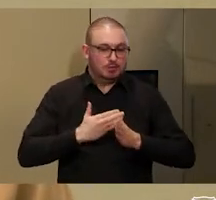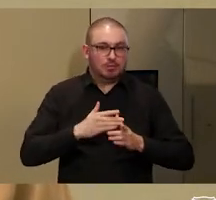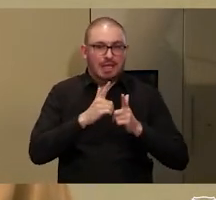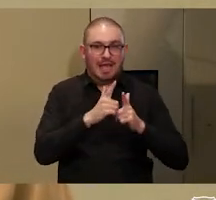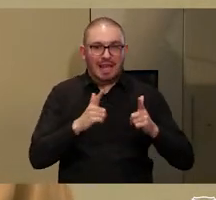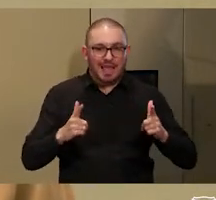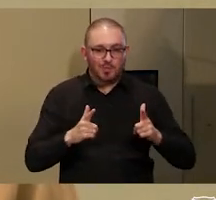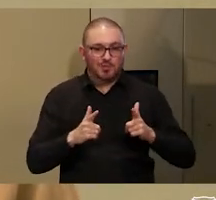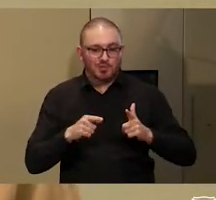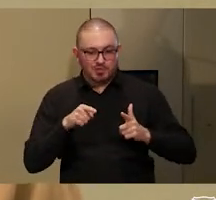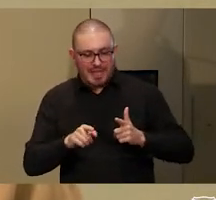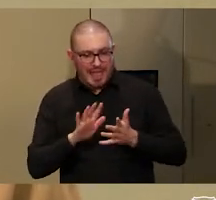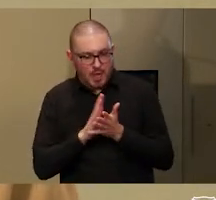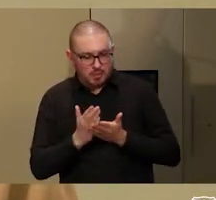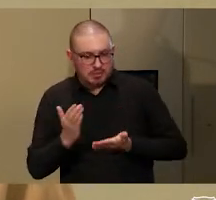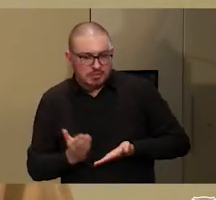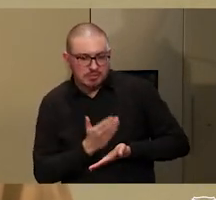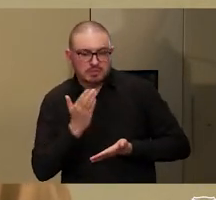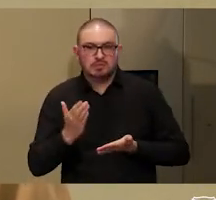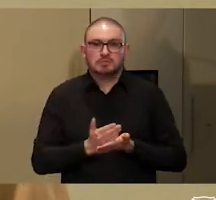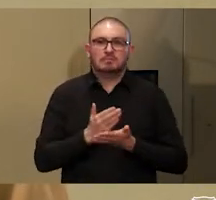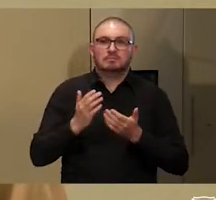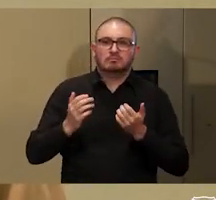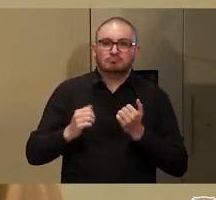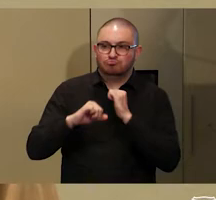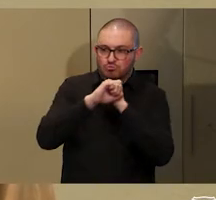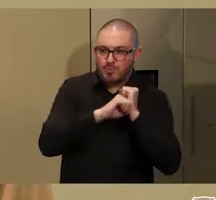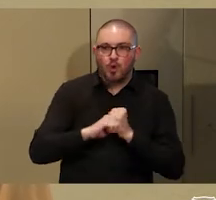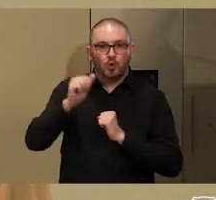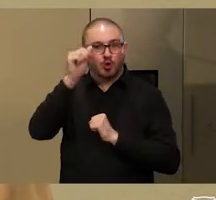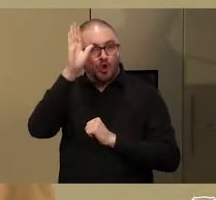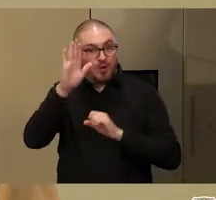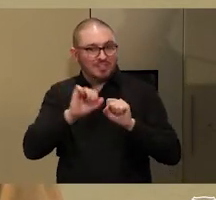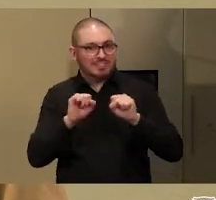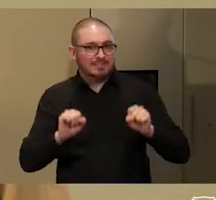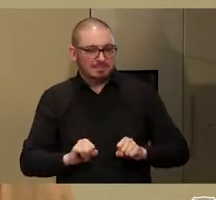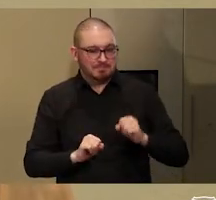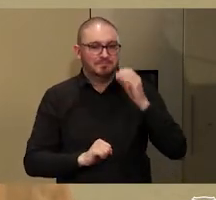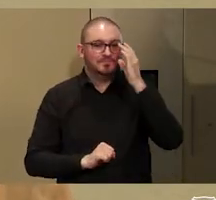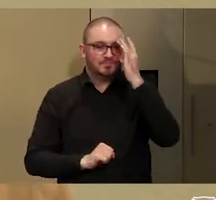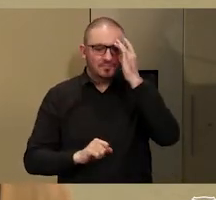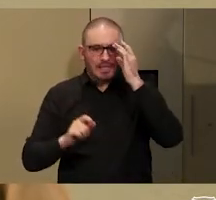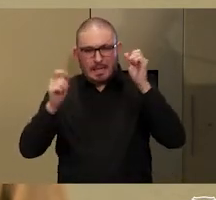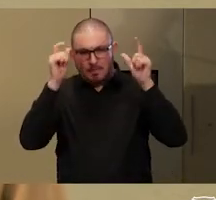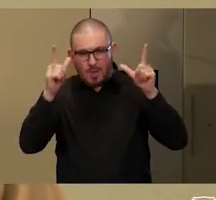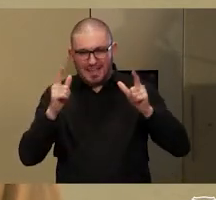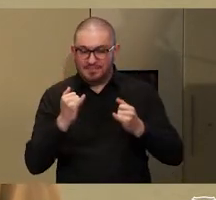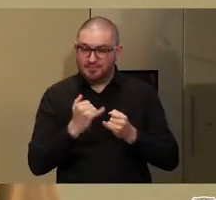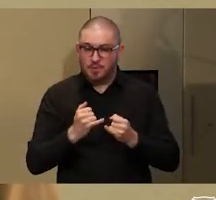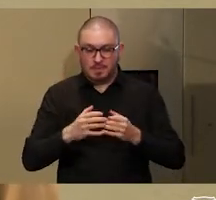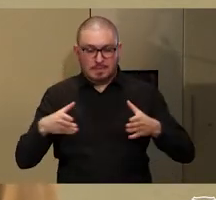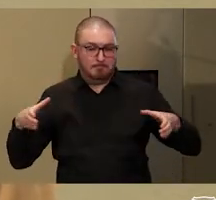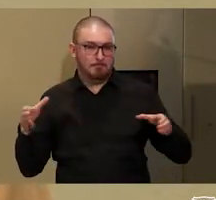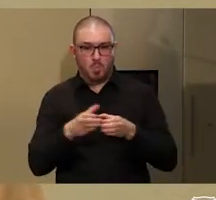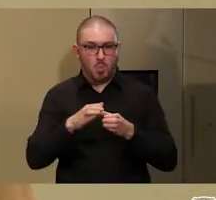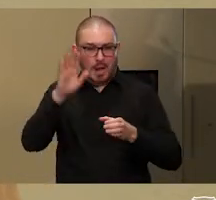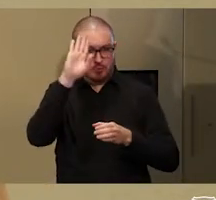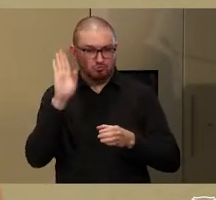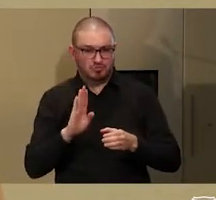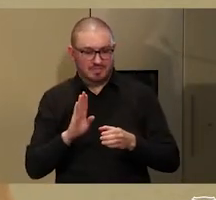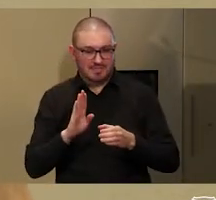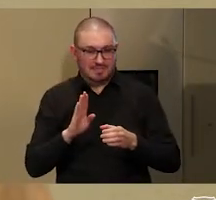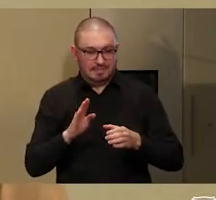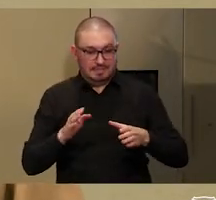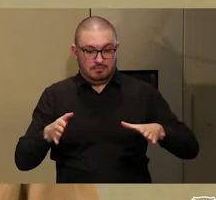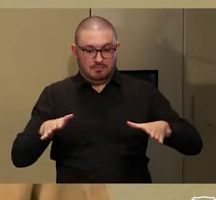preservation and promotion of these knowledge systems. So, Timor-Leste is a very small nation geographically,